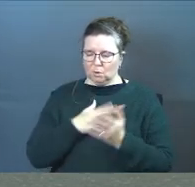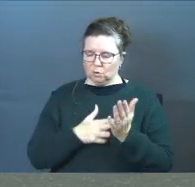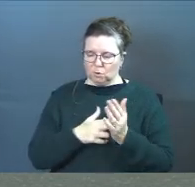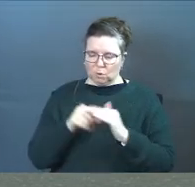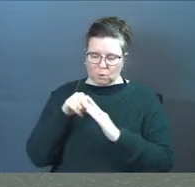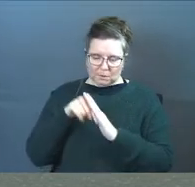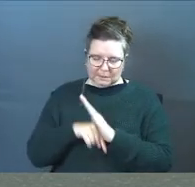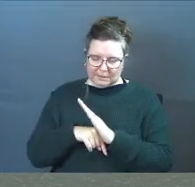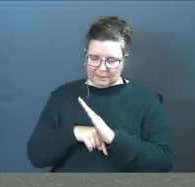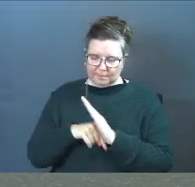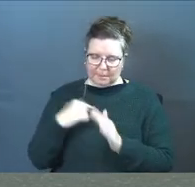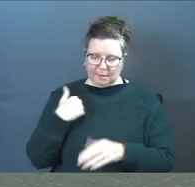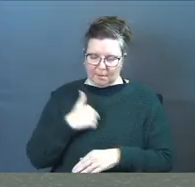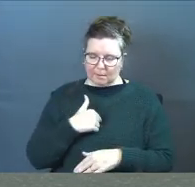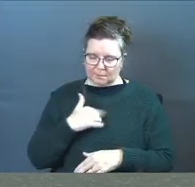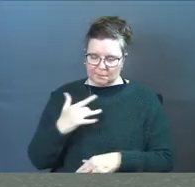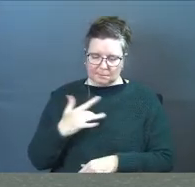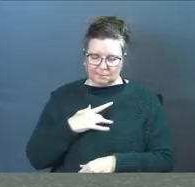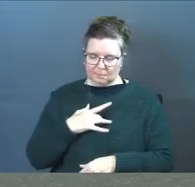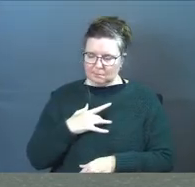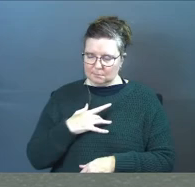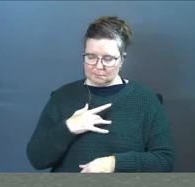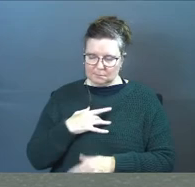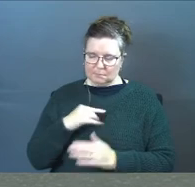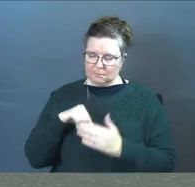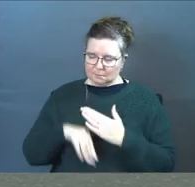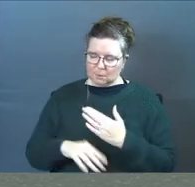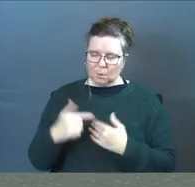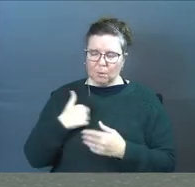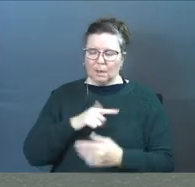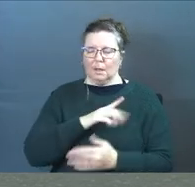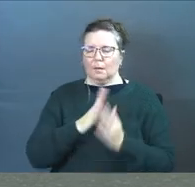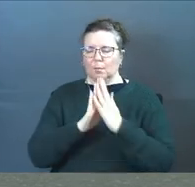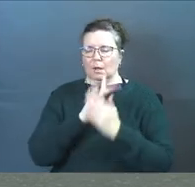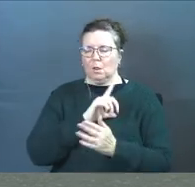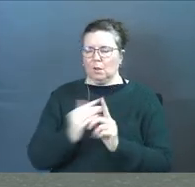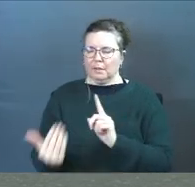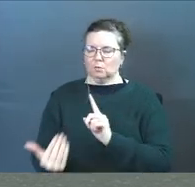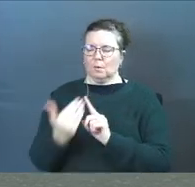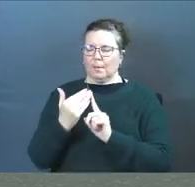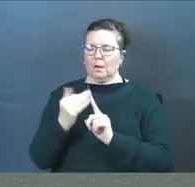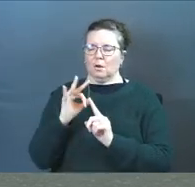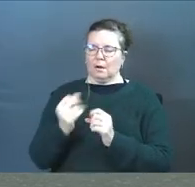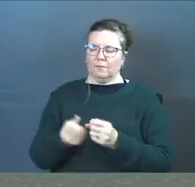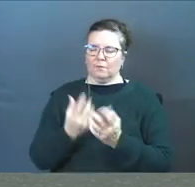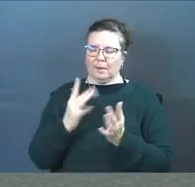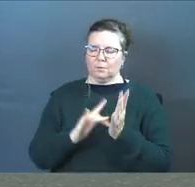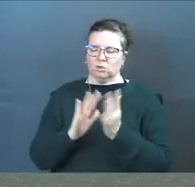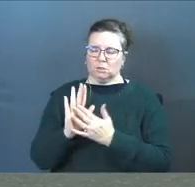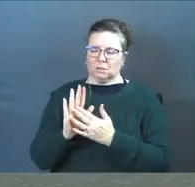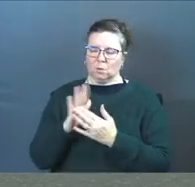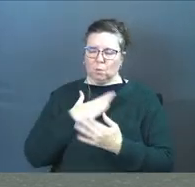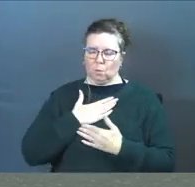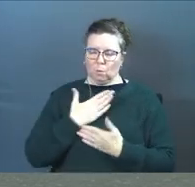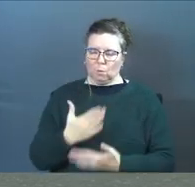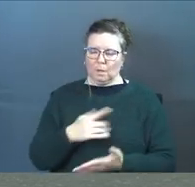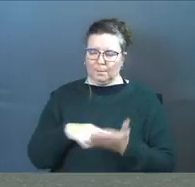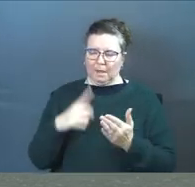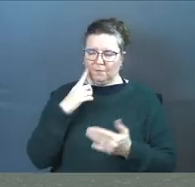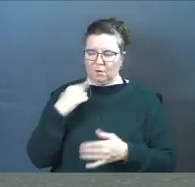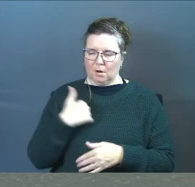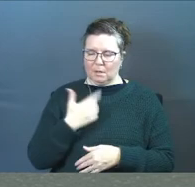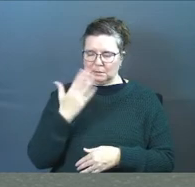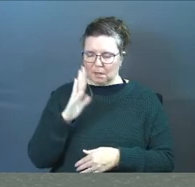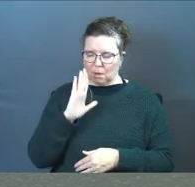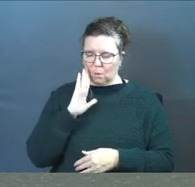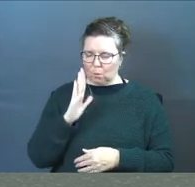truth would go deep in us we pray Lord that this reminder of just how much Jesus was willing to pay for us